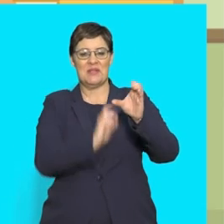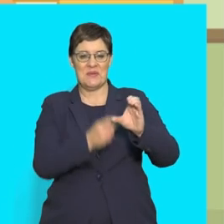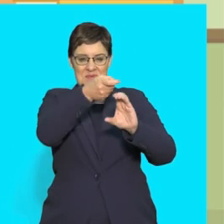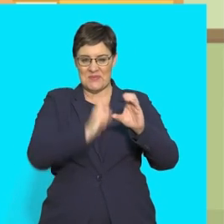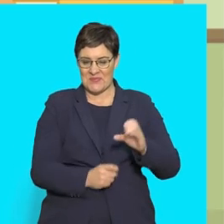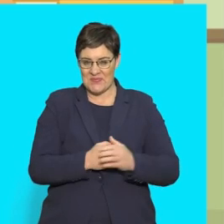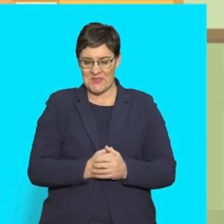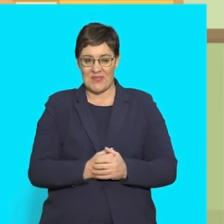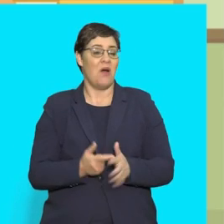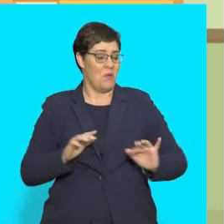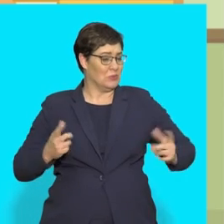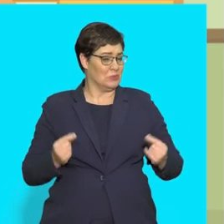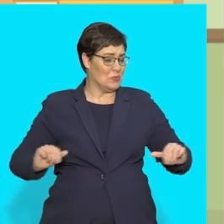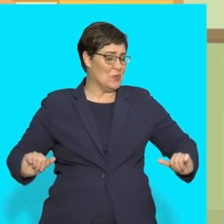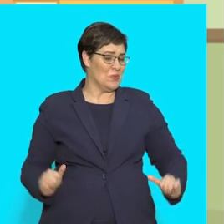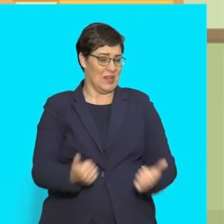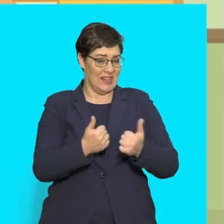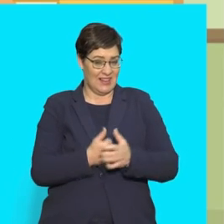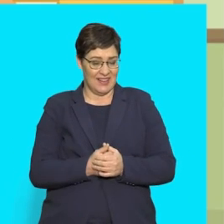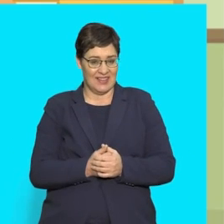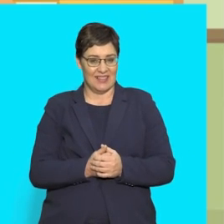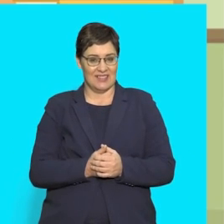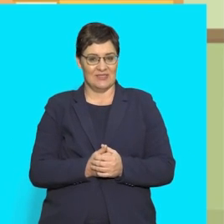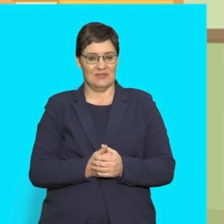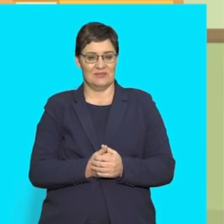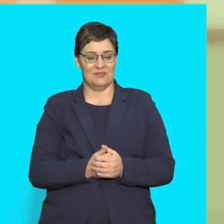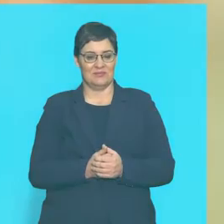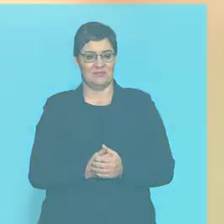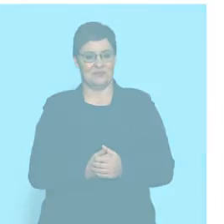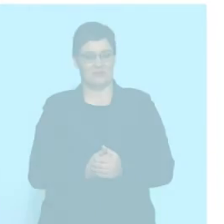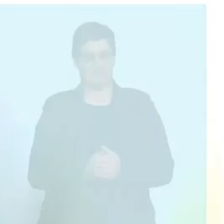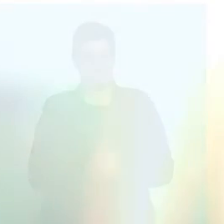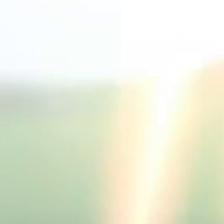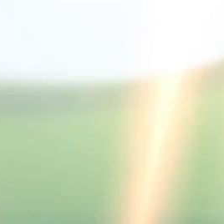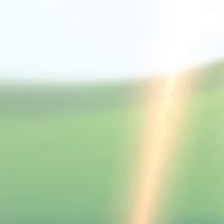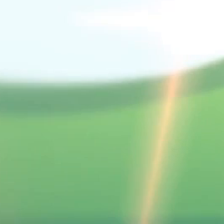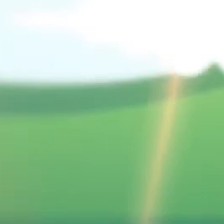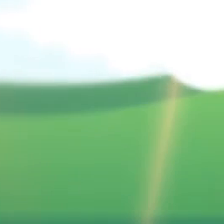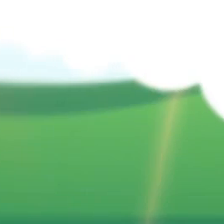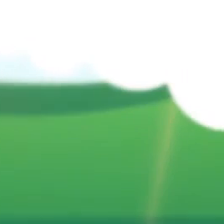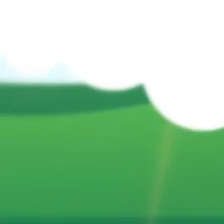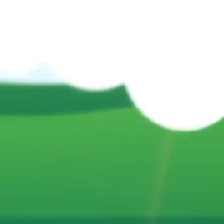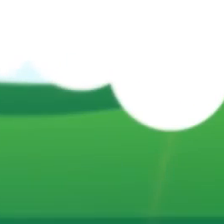potatoes you are doing so well you you